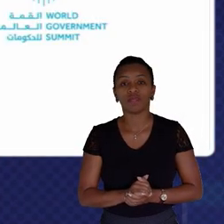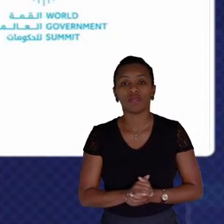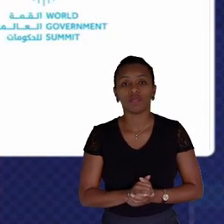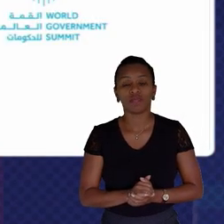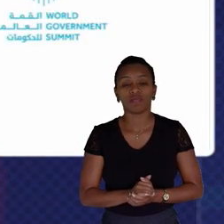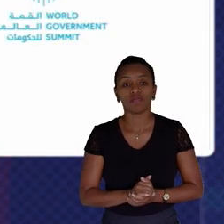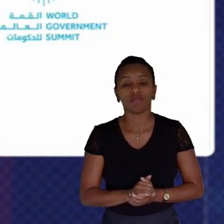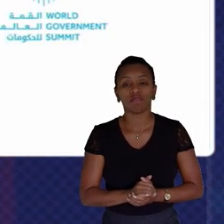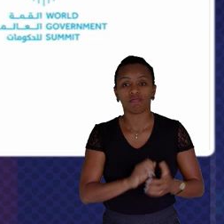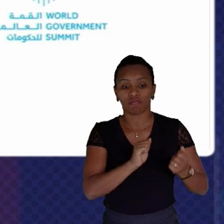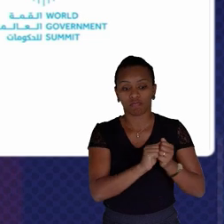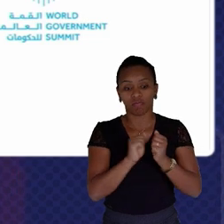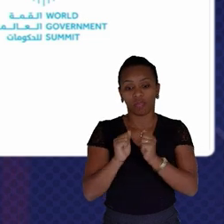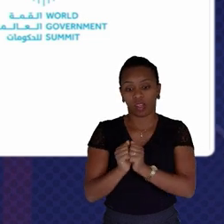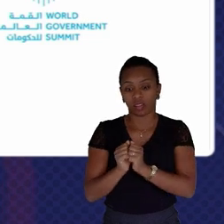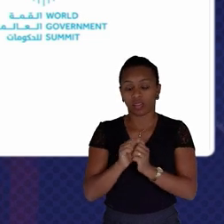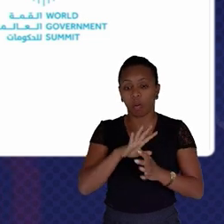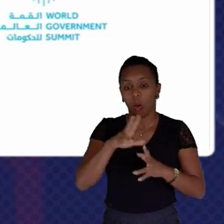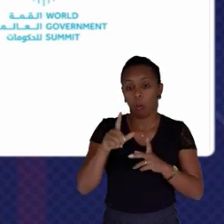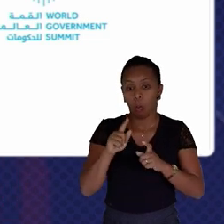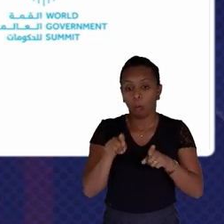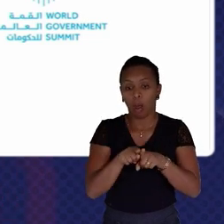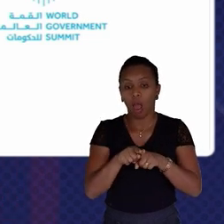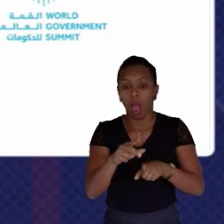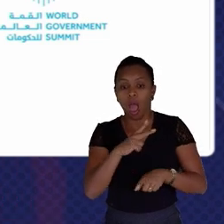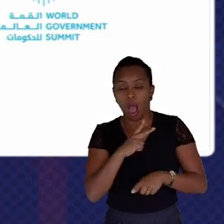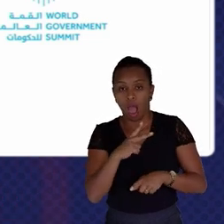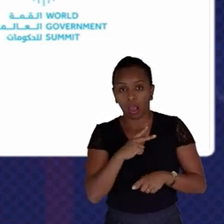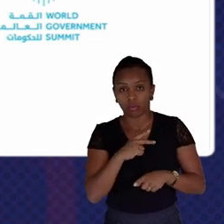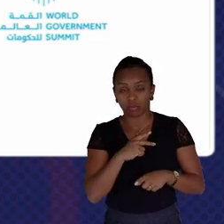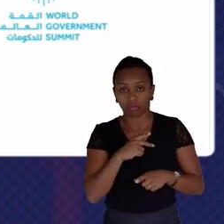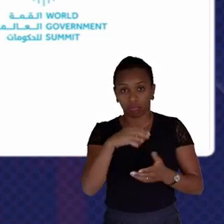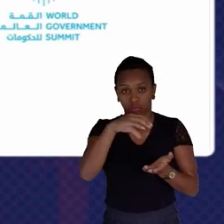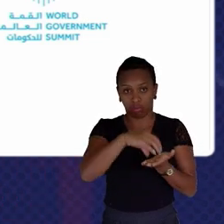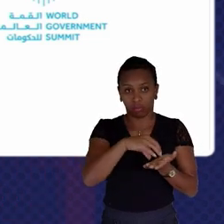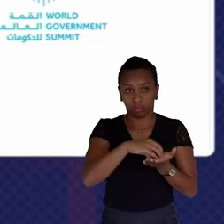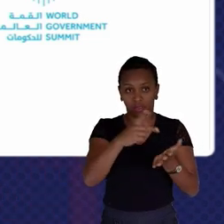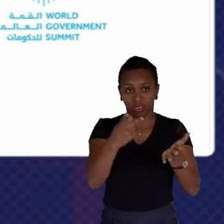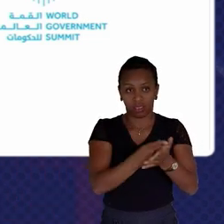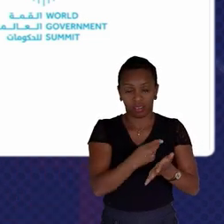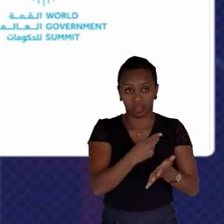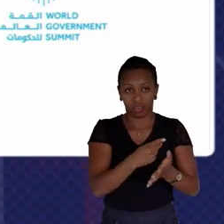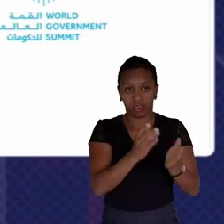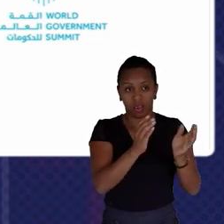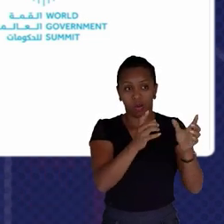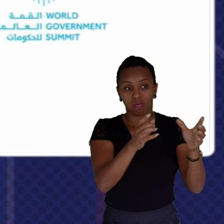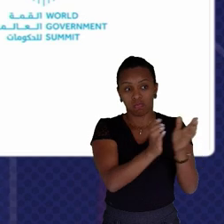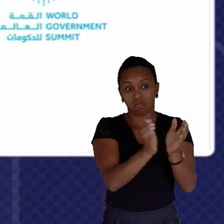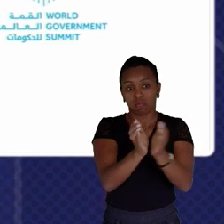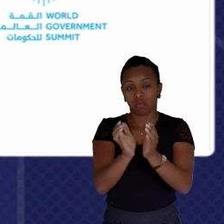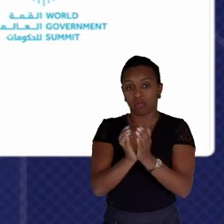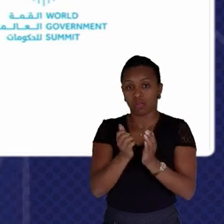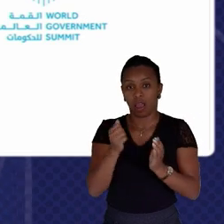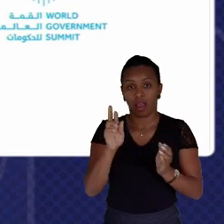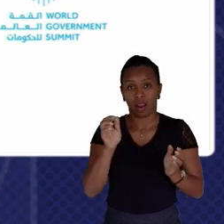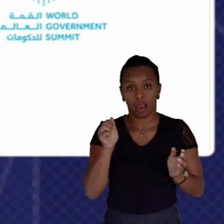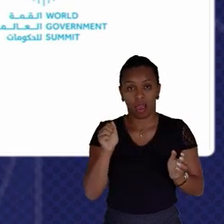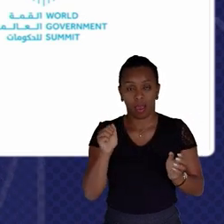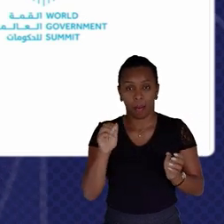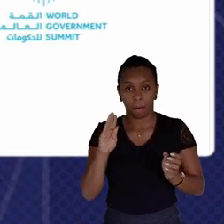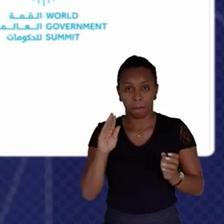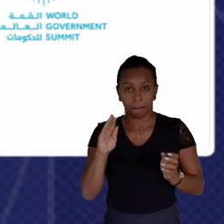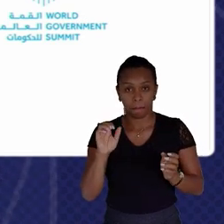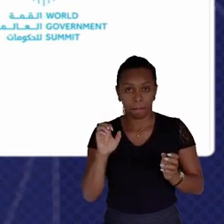So at the World Government Summit That happens yearly in the United Arab Emirates We host and co-create the Edge of Government Experience